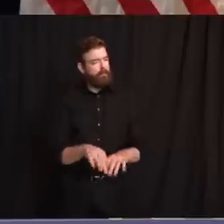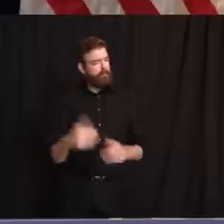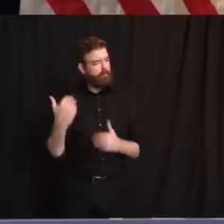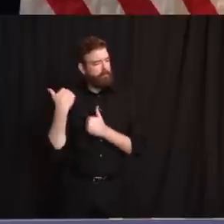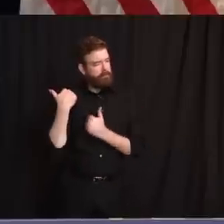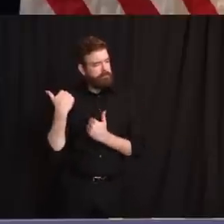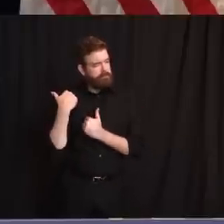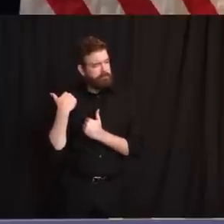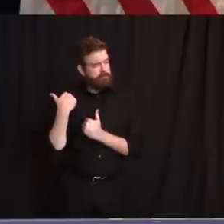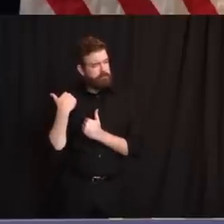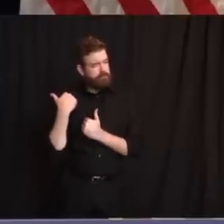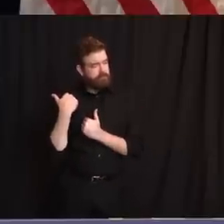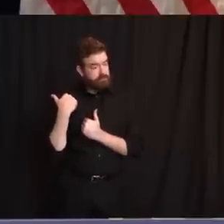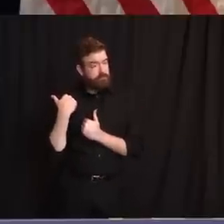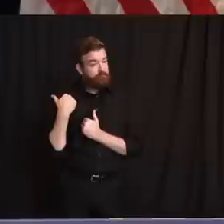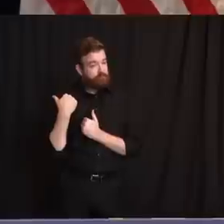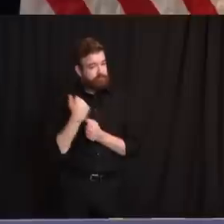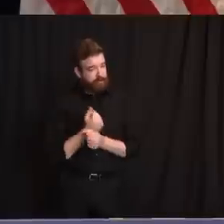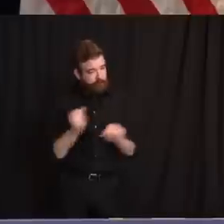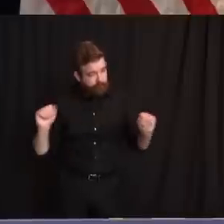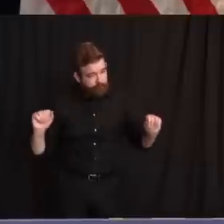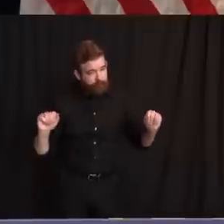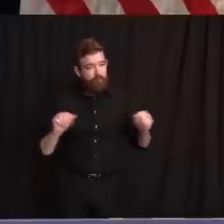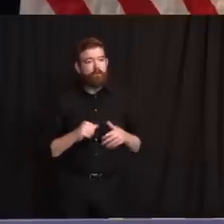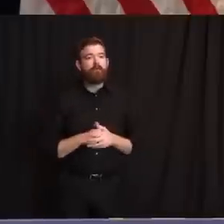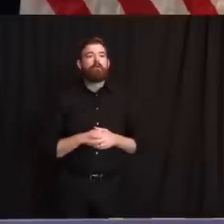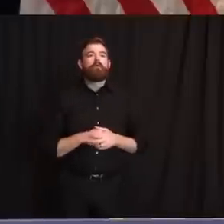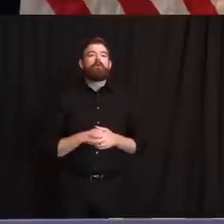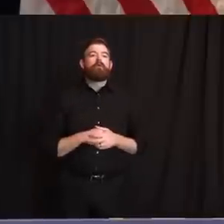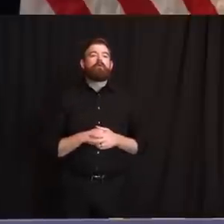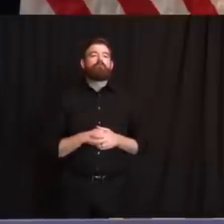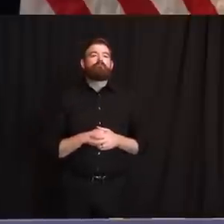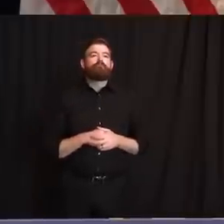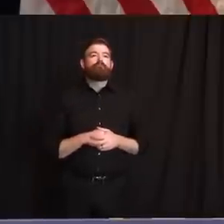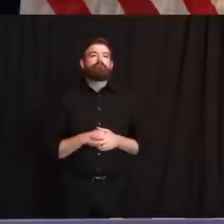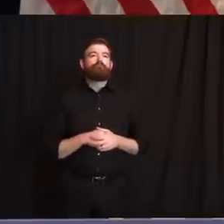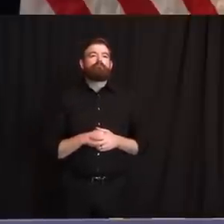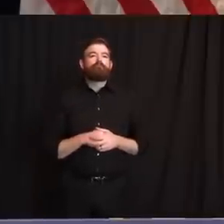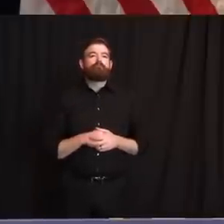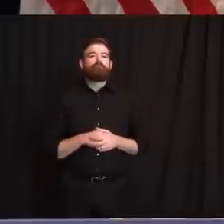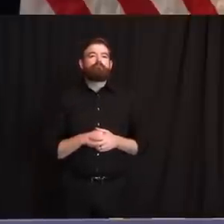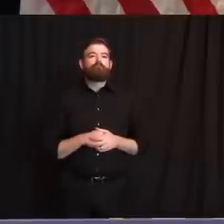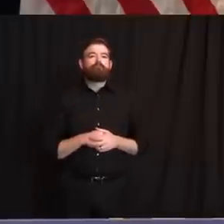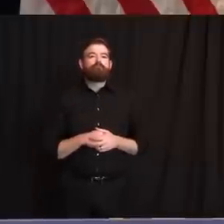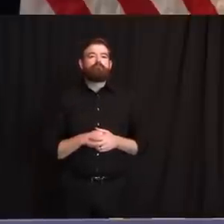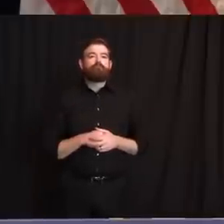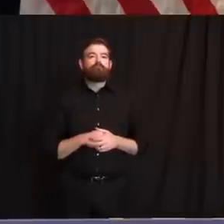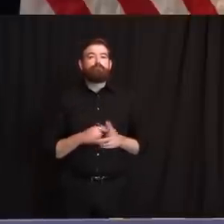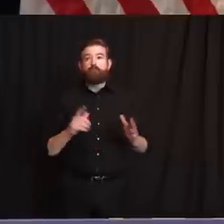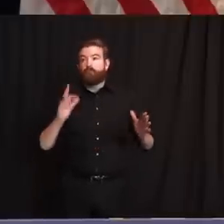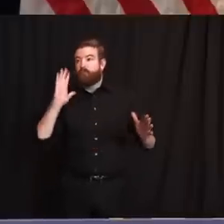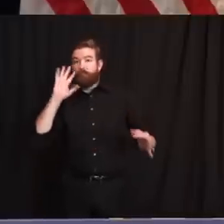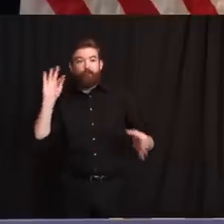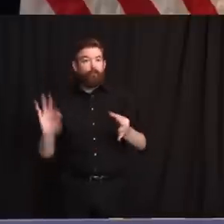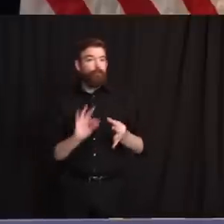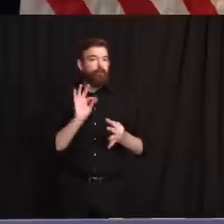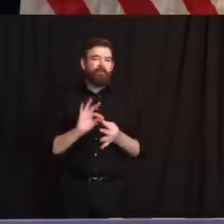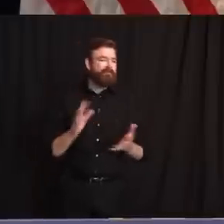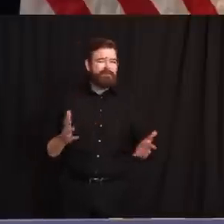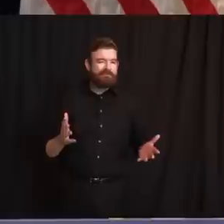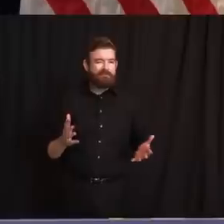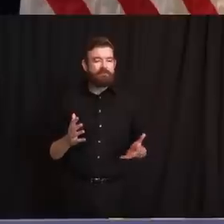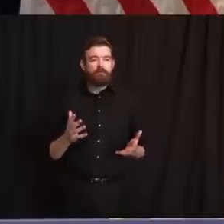responsibly, and not every situation is going to allow for this. We like the idea of being creative on outdoor space.